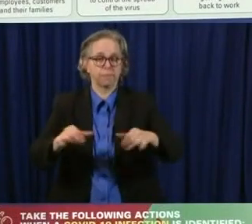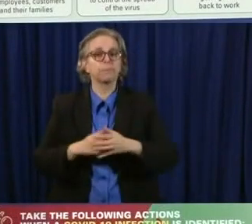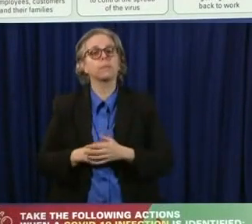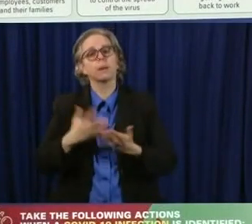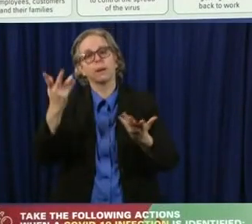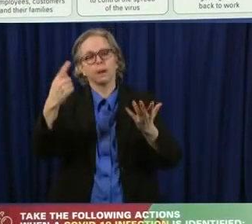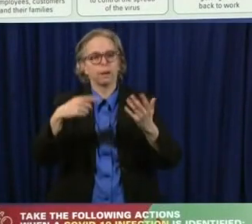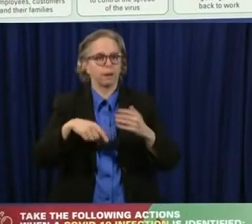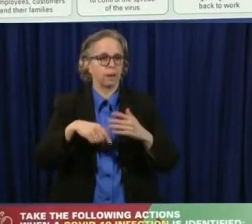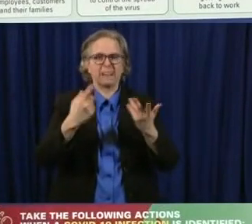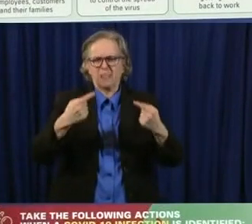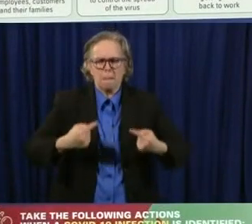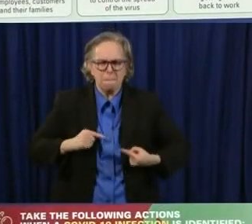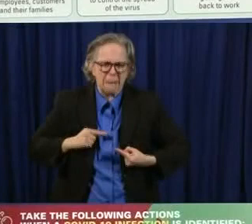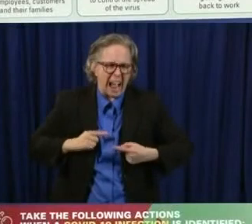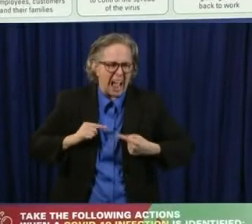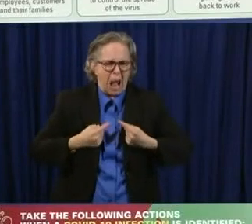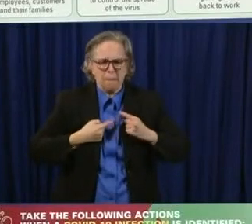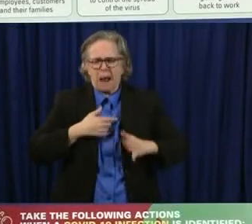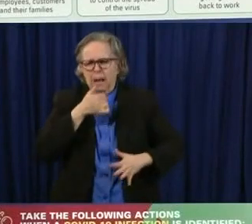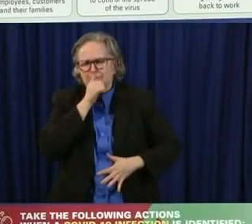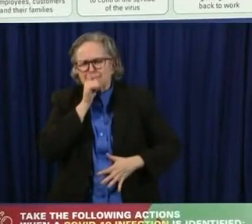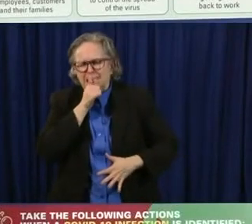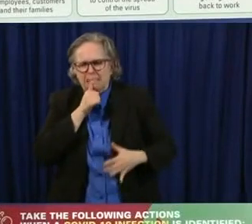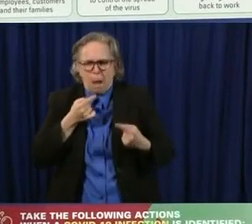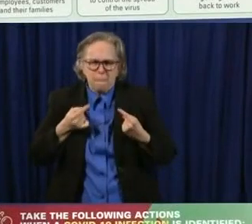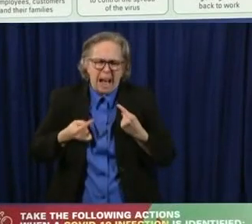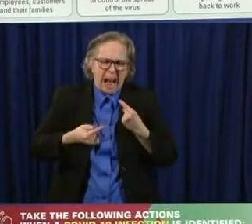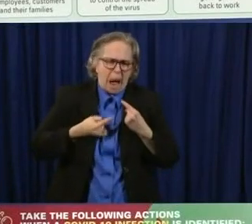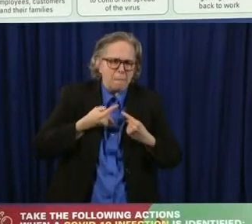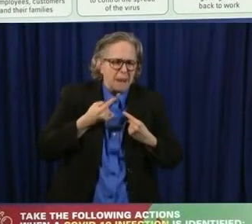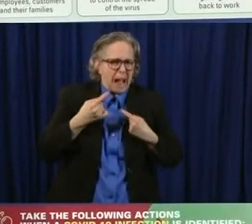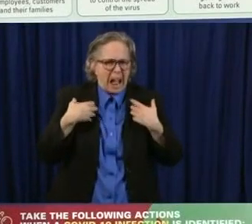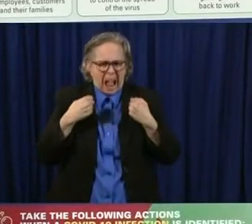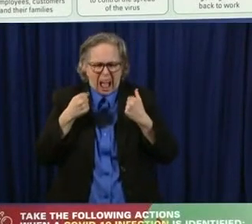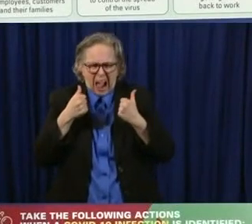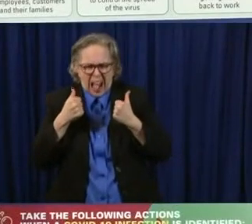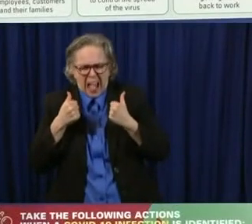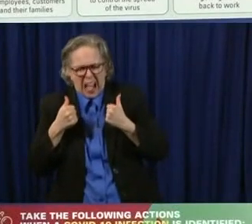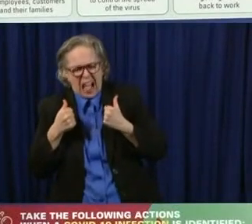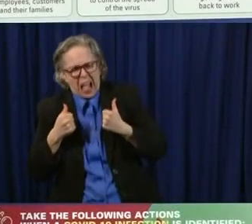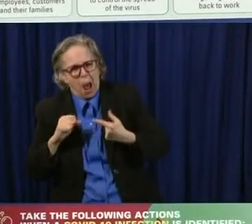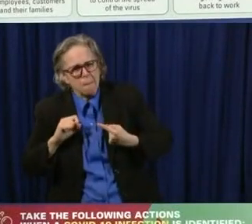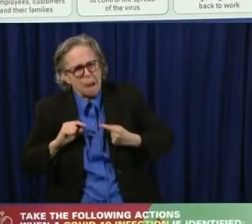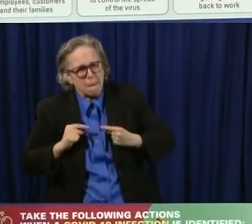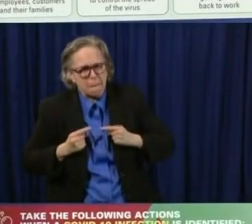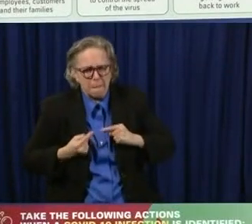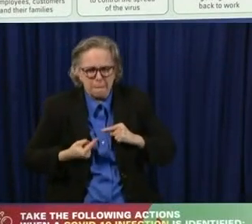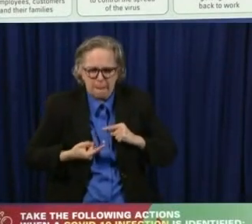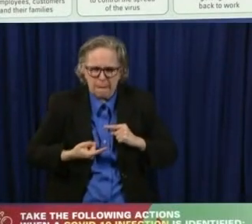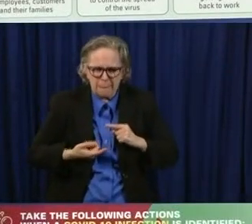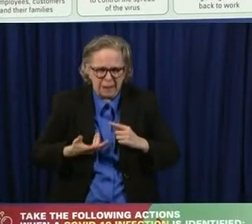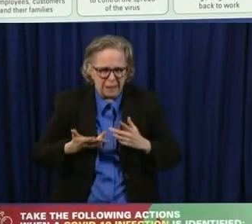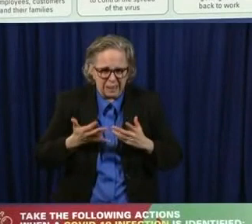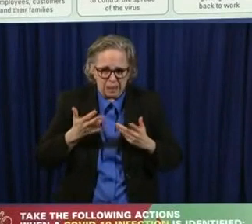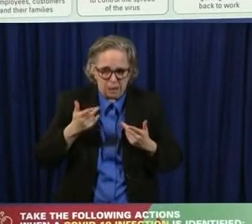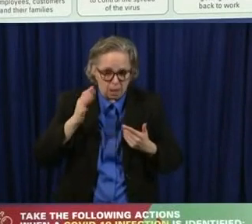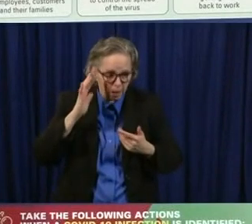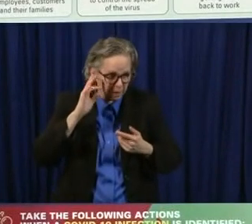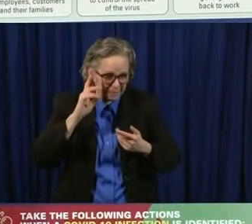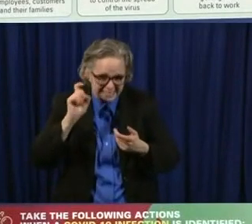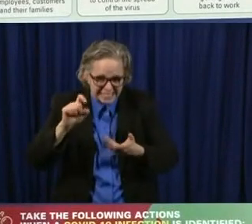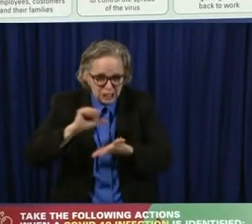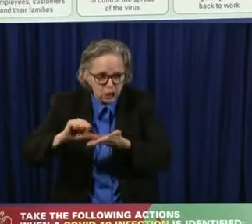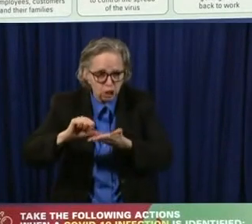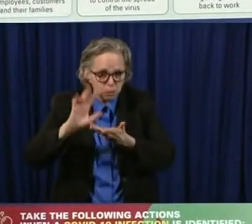pain. Someone has, um, significant pain and there's a procedure that can be done to alleviate that pain.